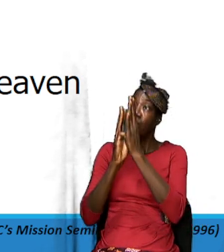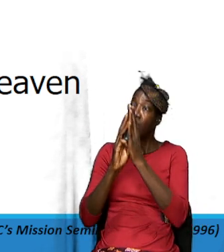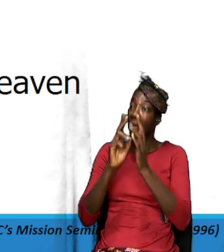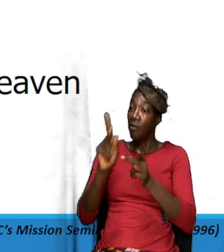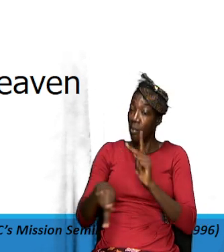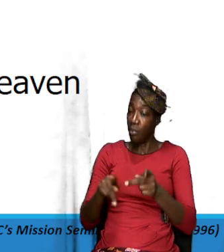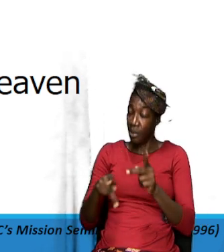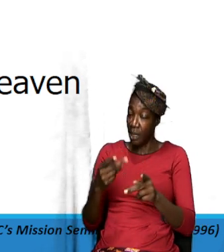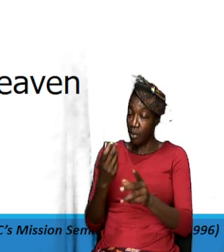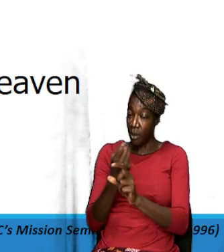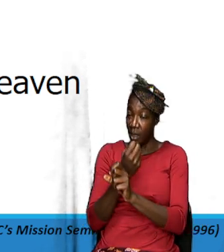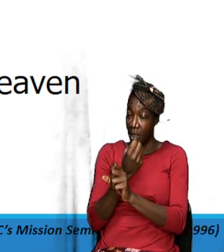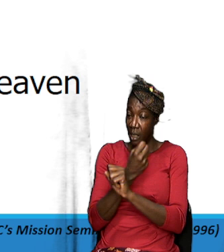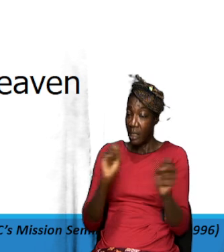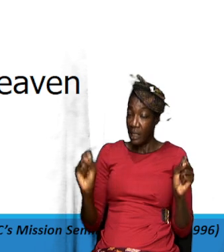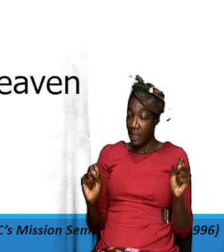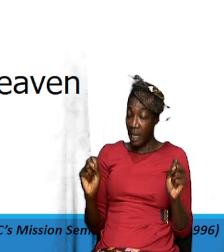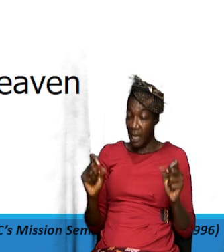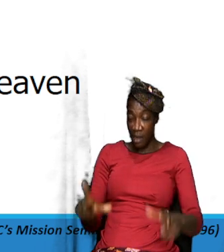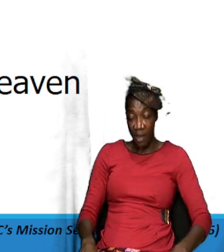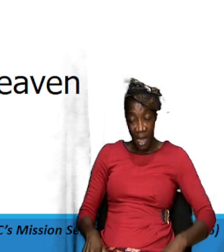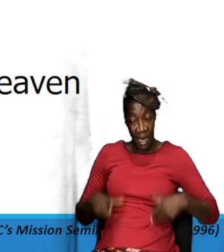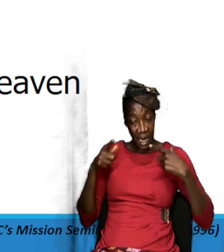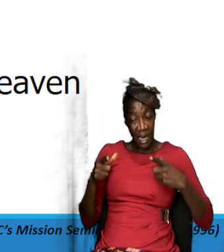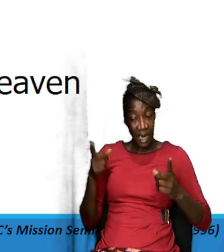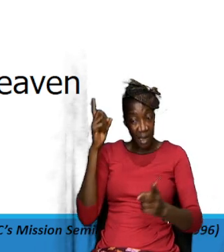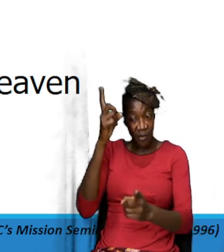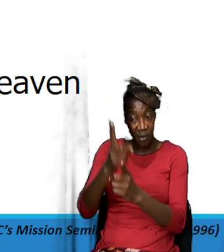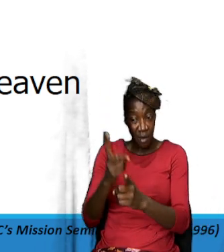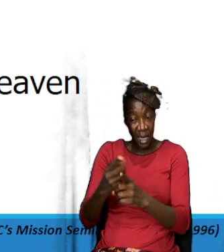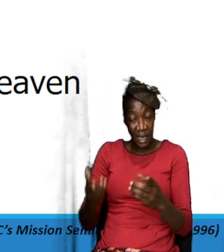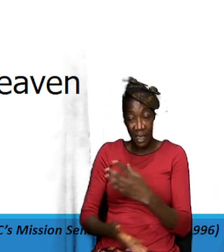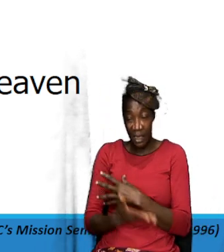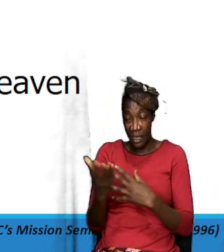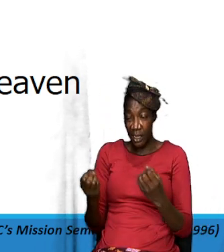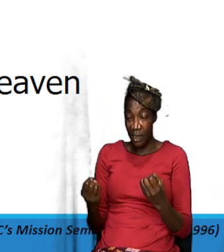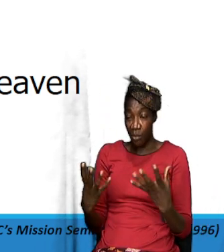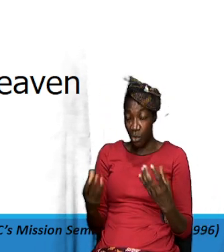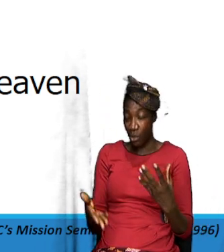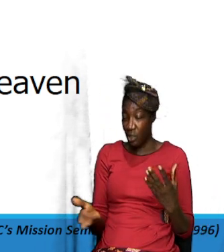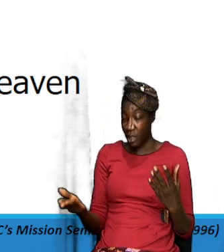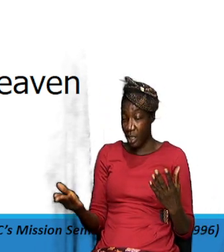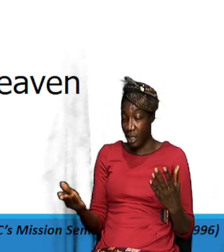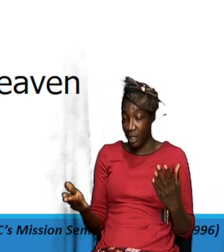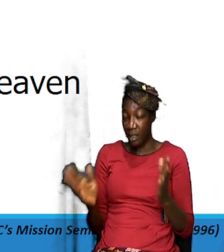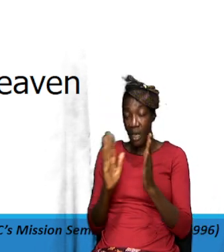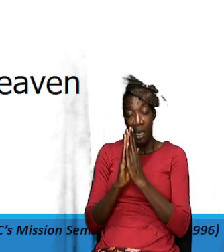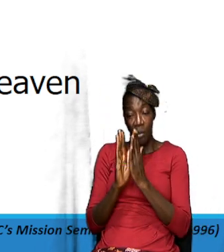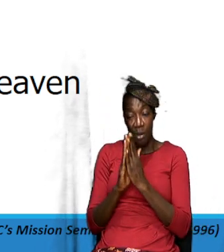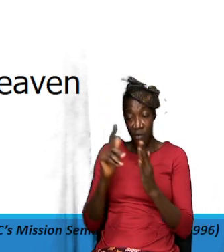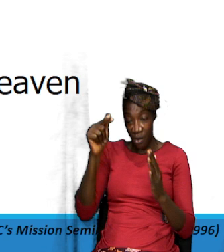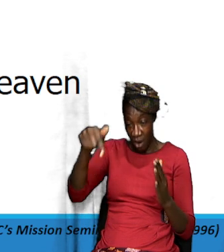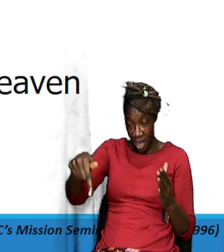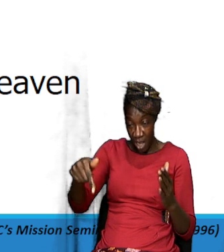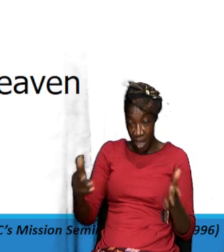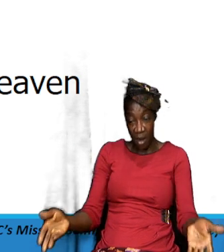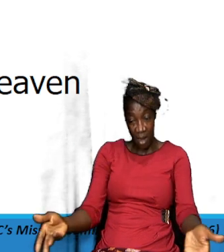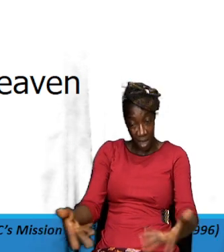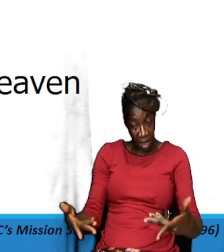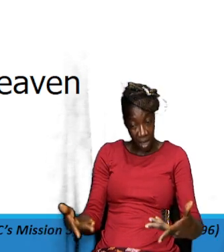saved it is the will of God for people to live right so there is an abundance of things that we can pray for here